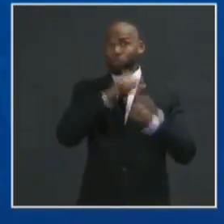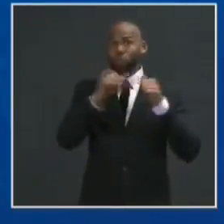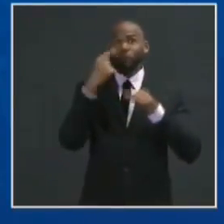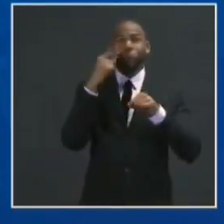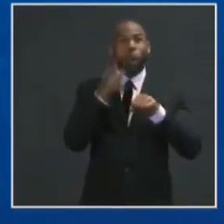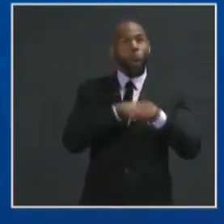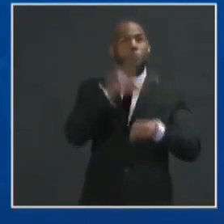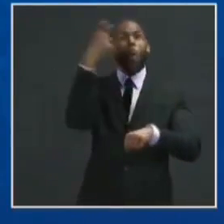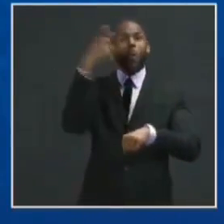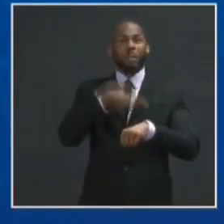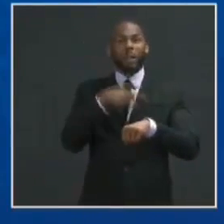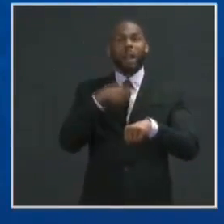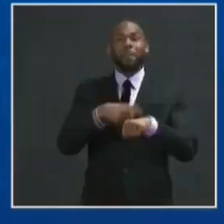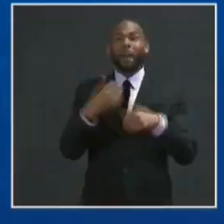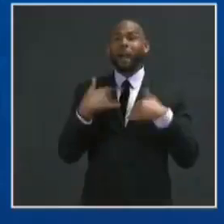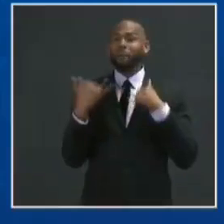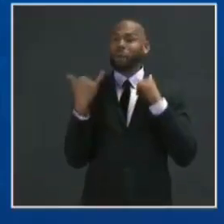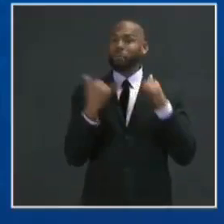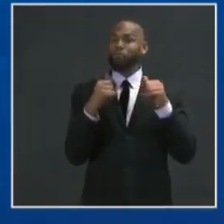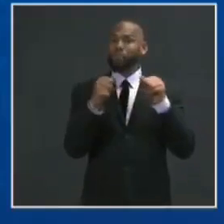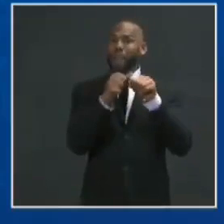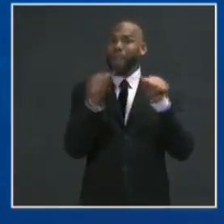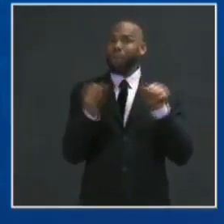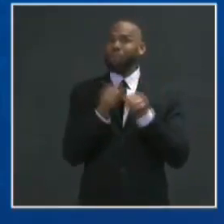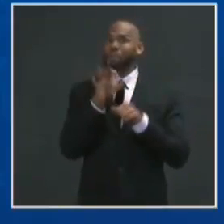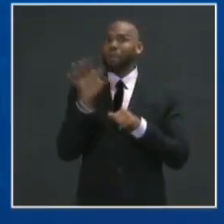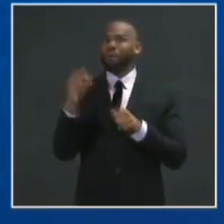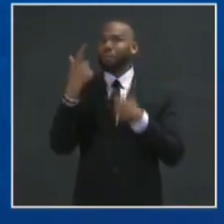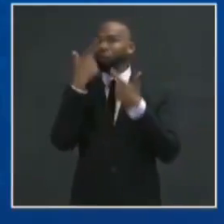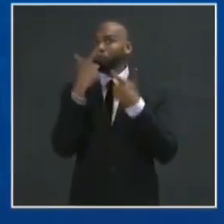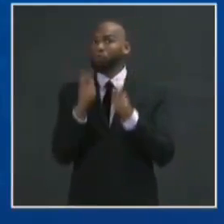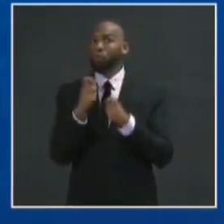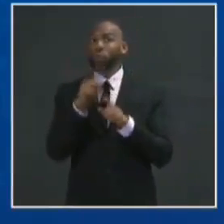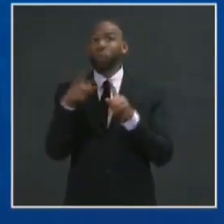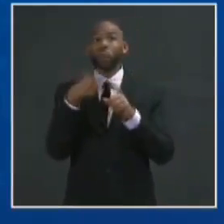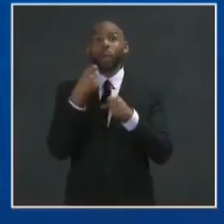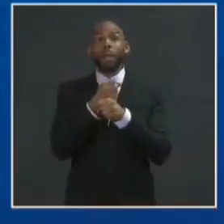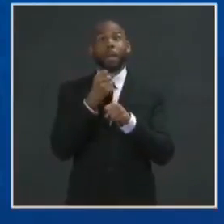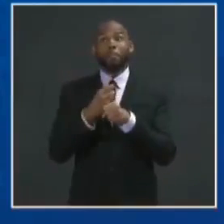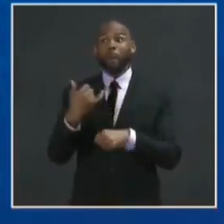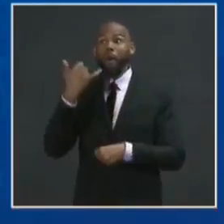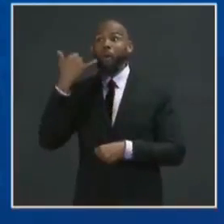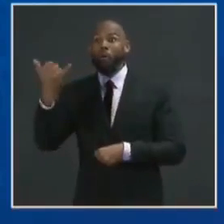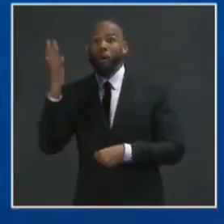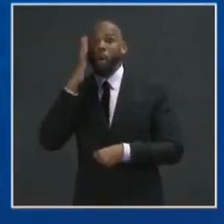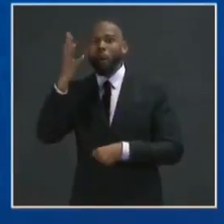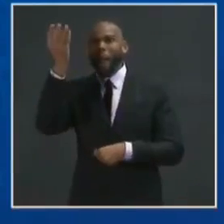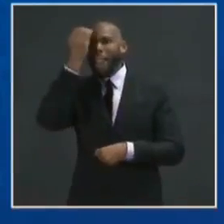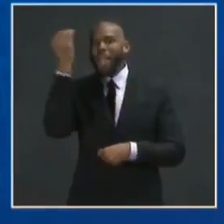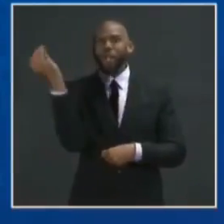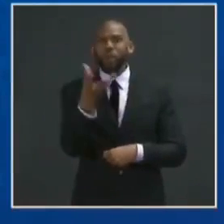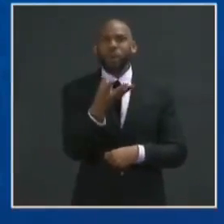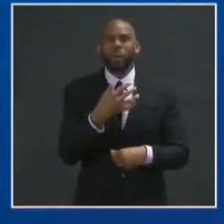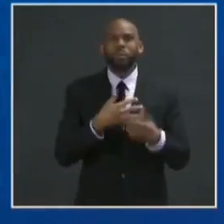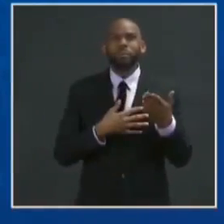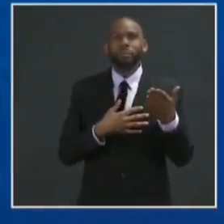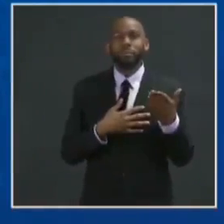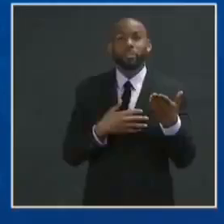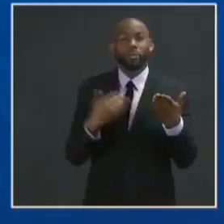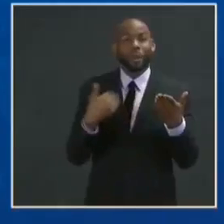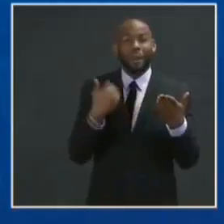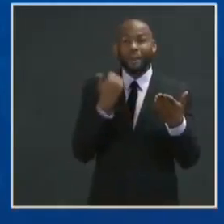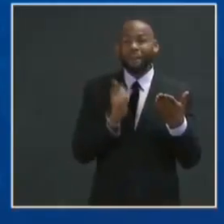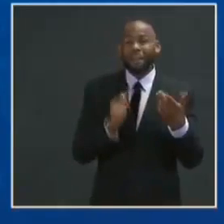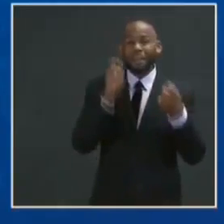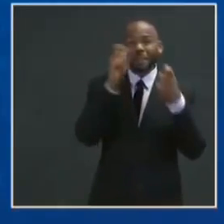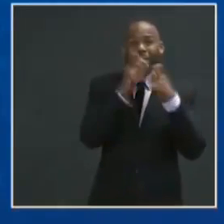are certainly areas of mutual interest and as soon as he makes that call we will let you all know. Can you give us further details about the conversation that